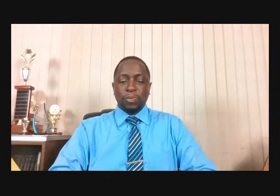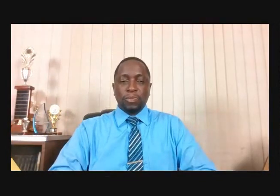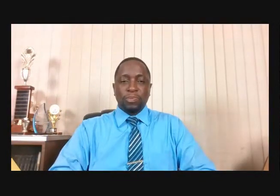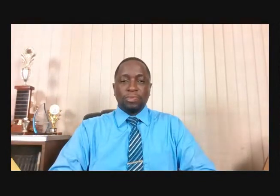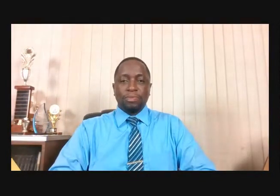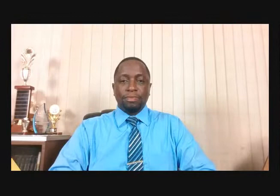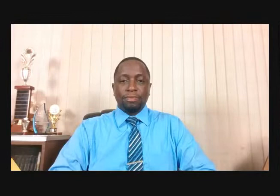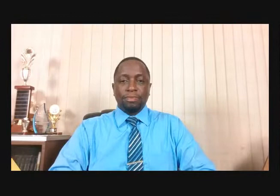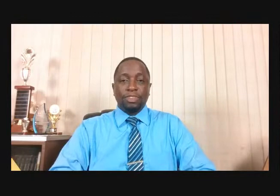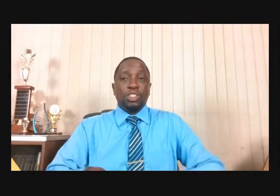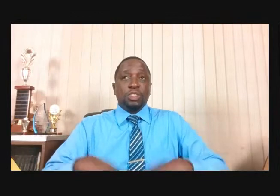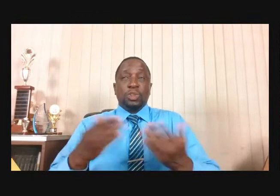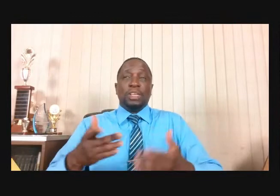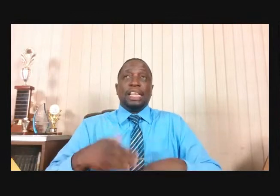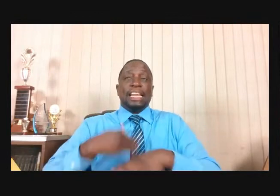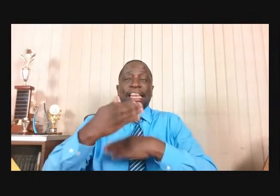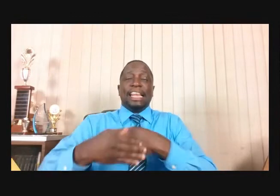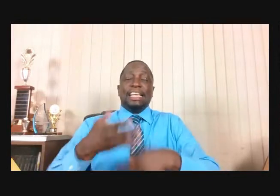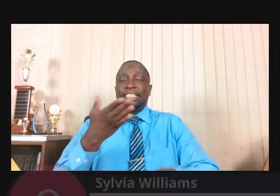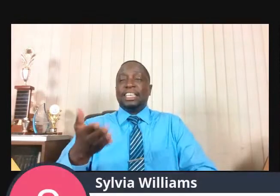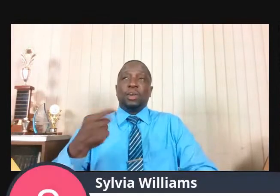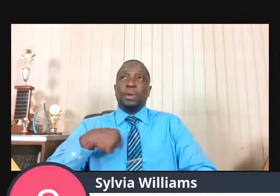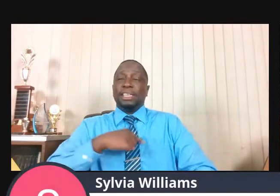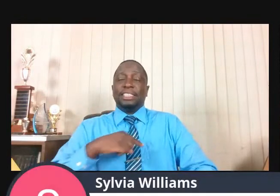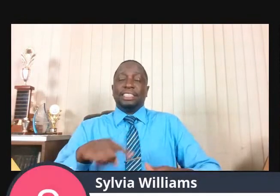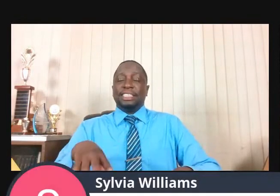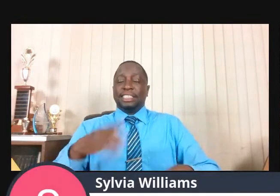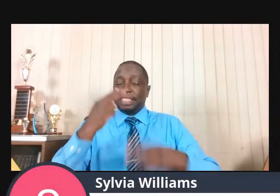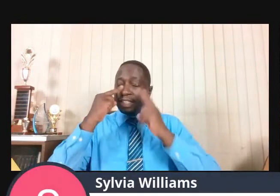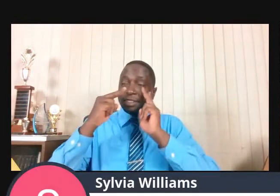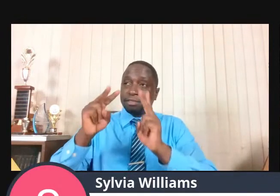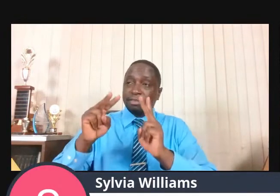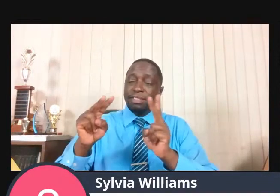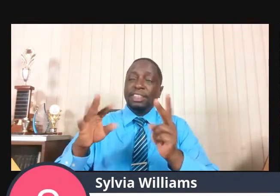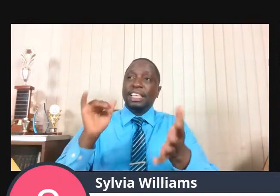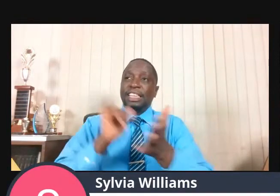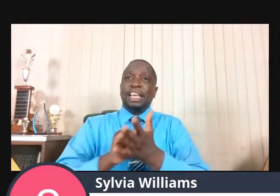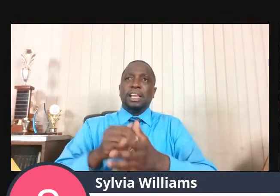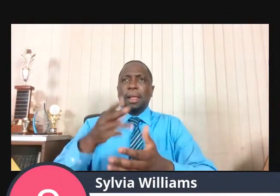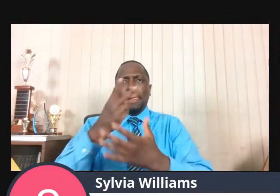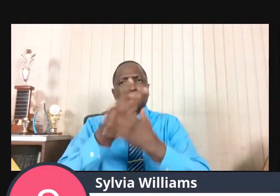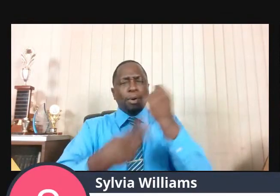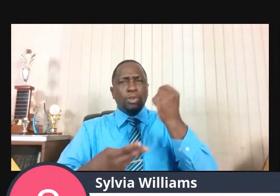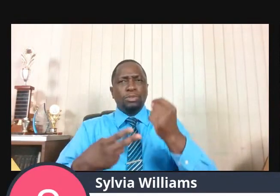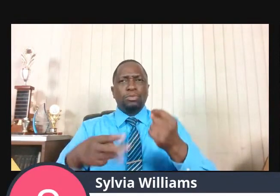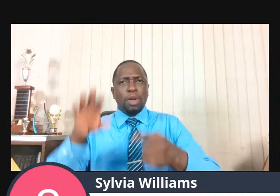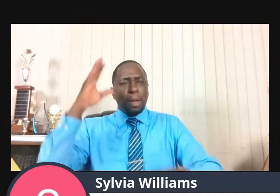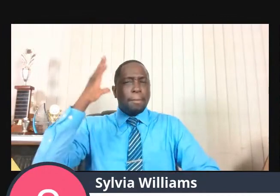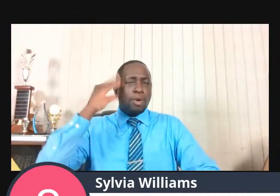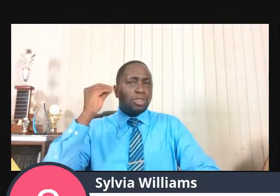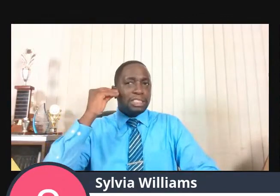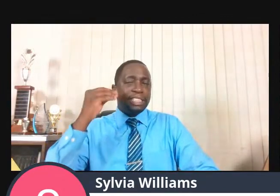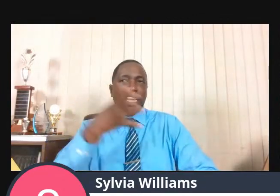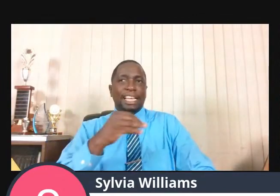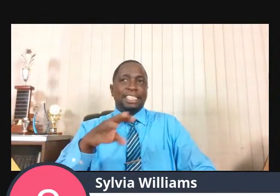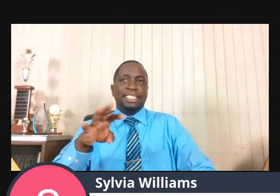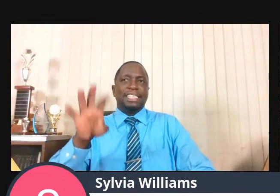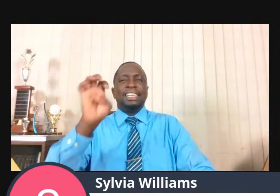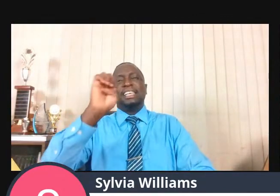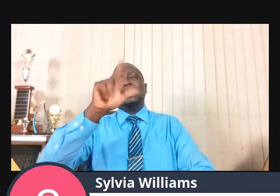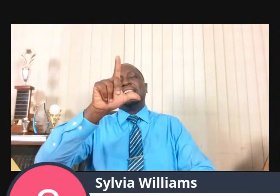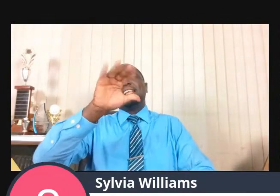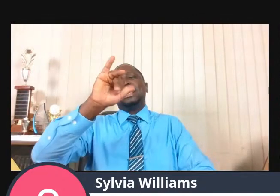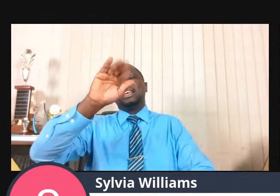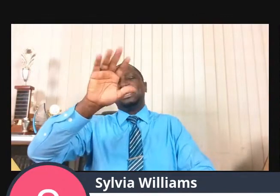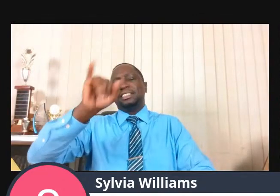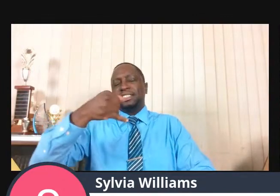So the next thing we see is that both Moses and Elijah are standing